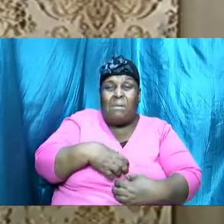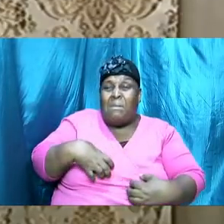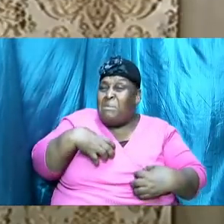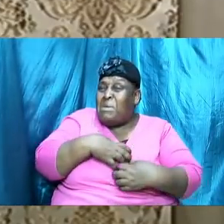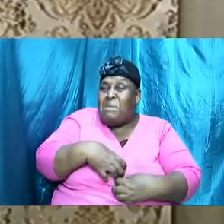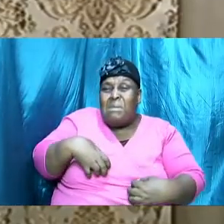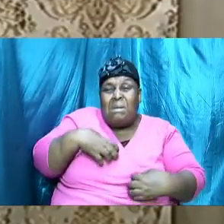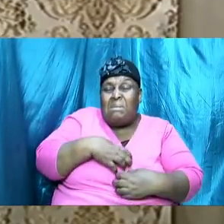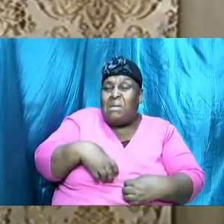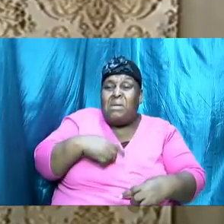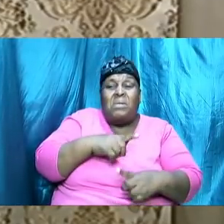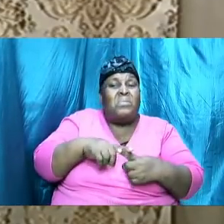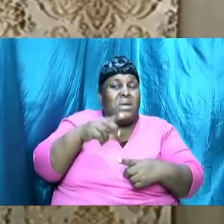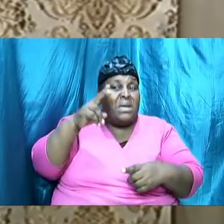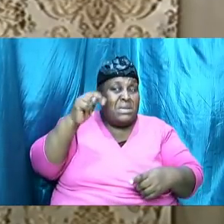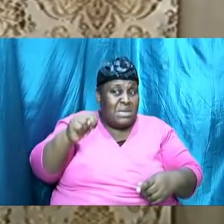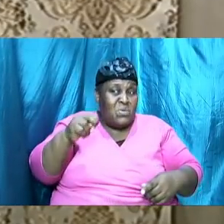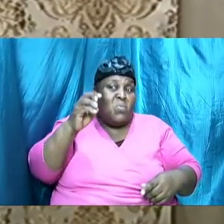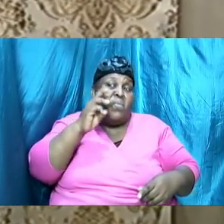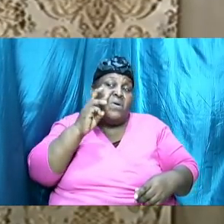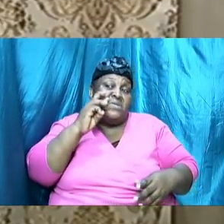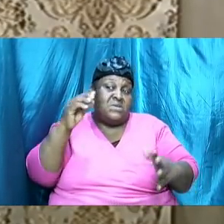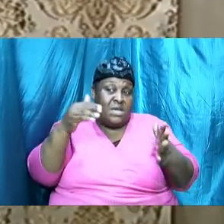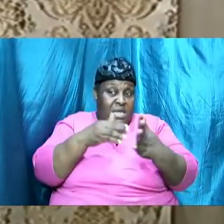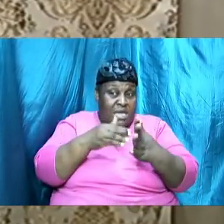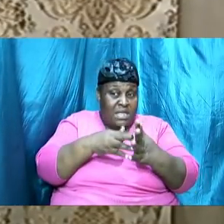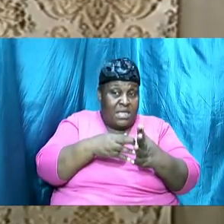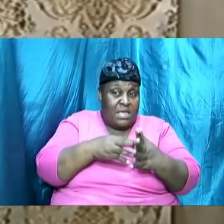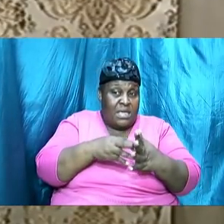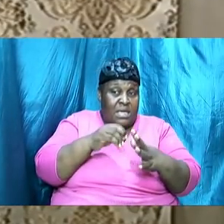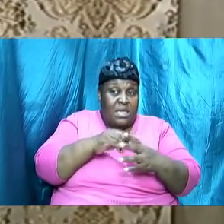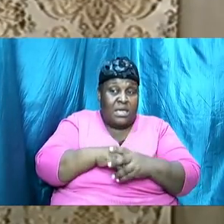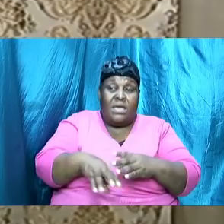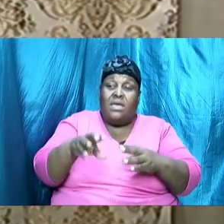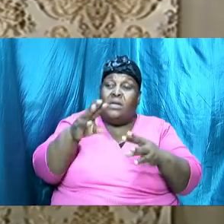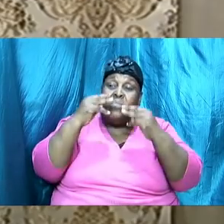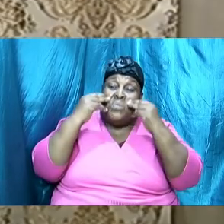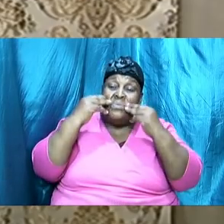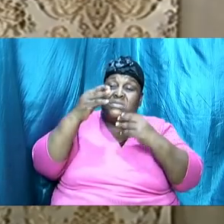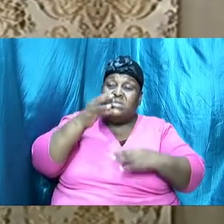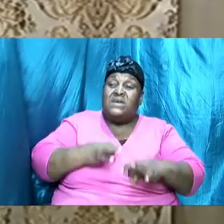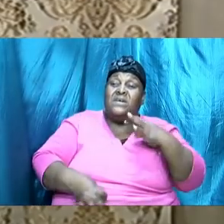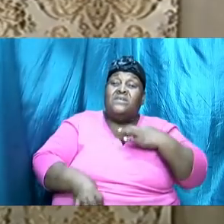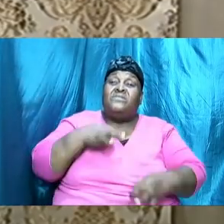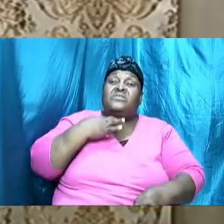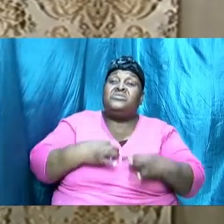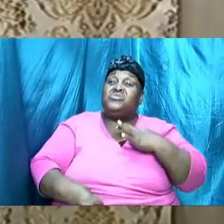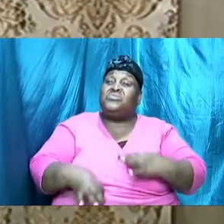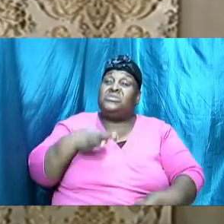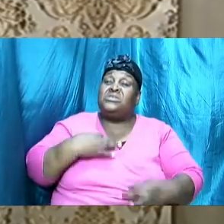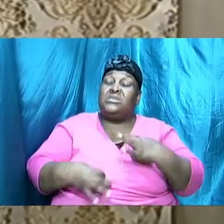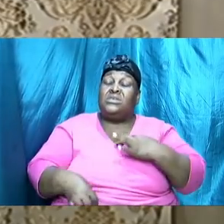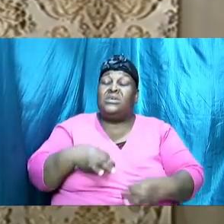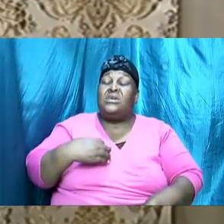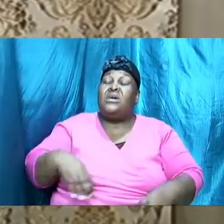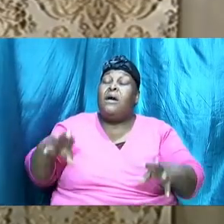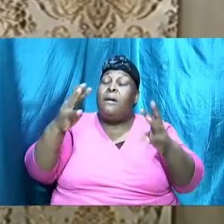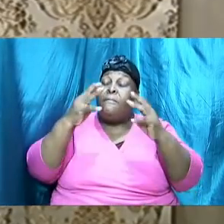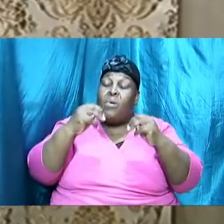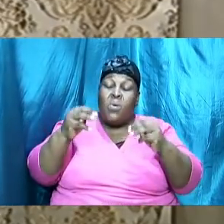they needed water again and in his frustration Moses took his rod and